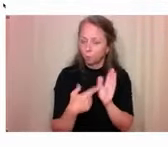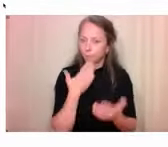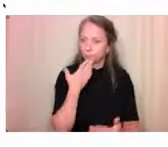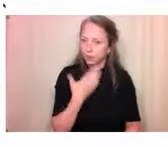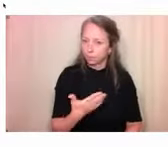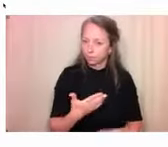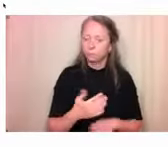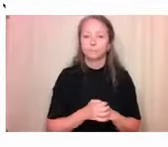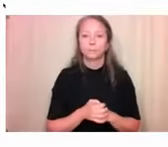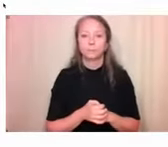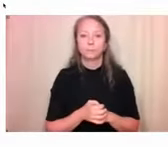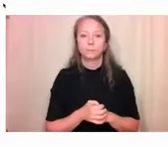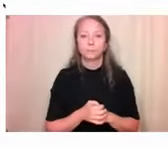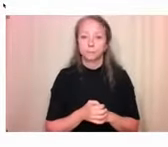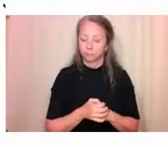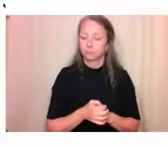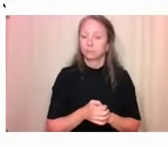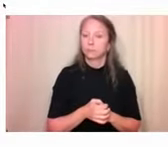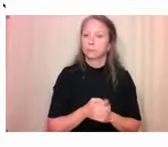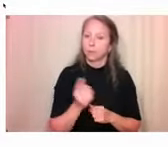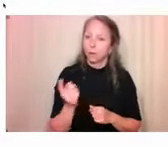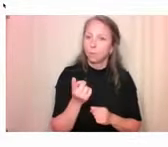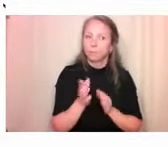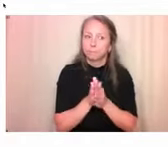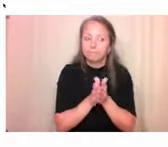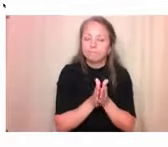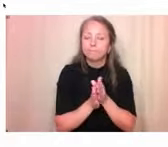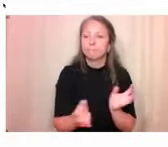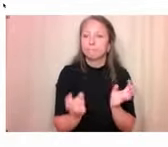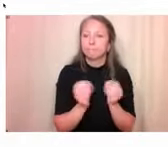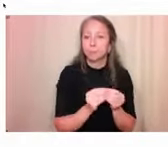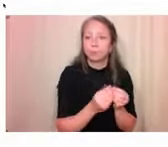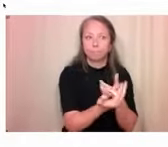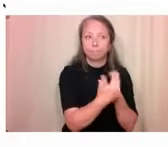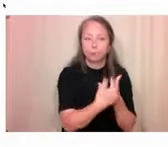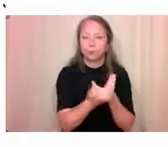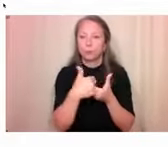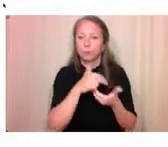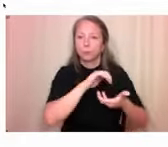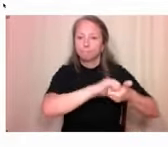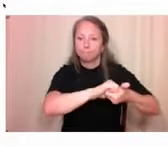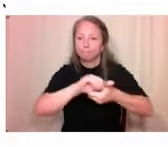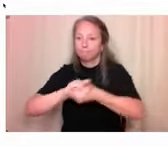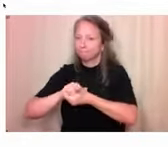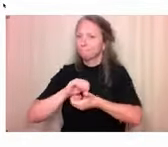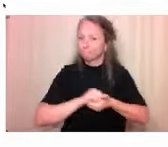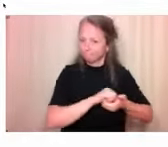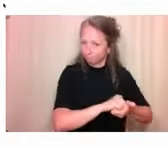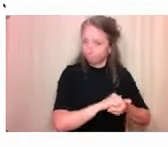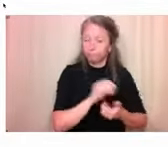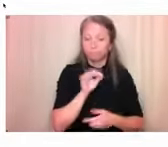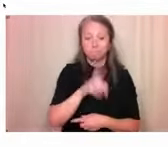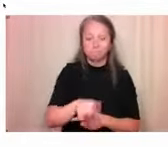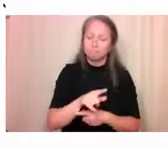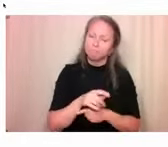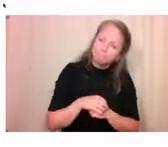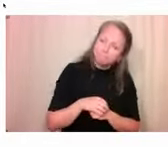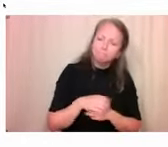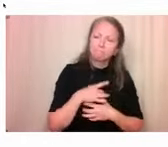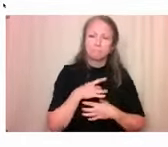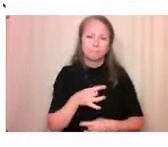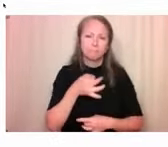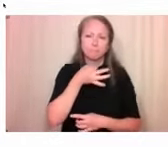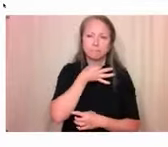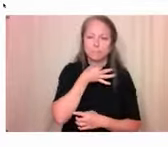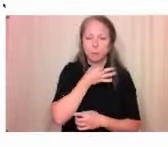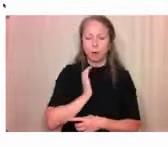we work with and collaborate with. So please reach out if you have any questions about our research or are interested in how you, your organization